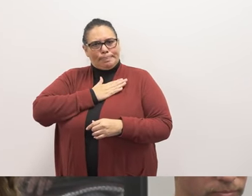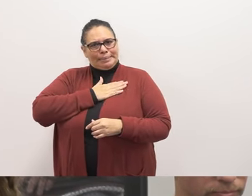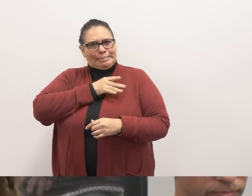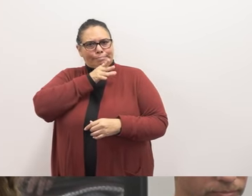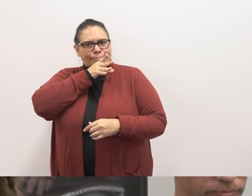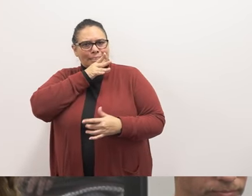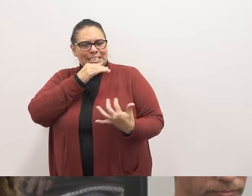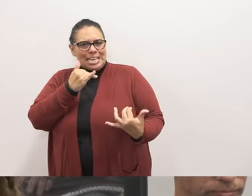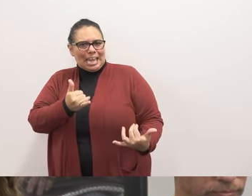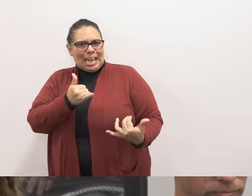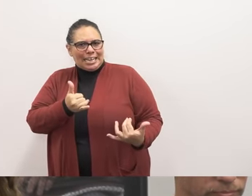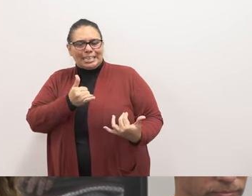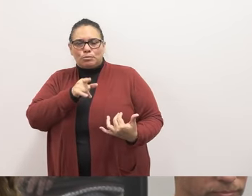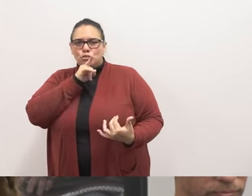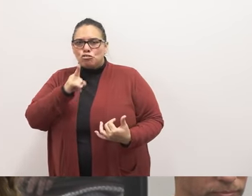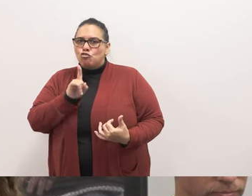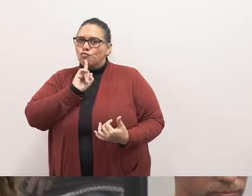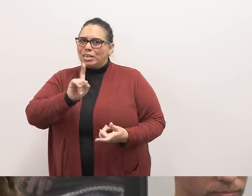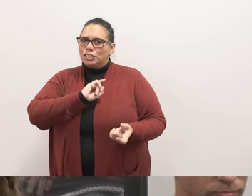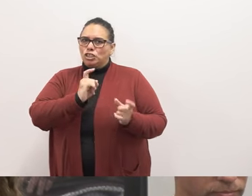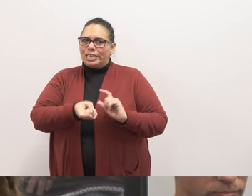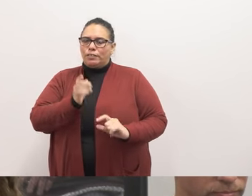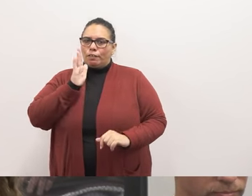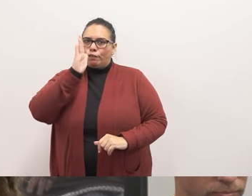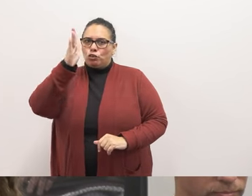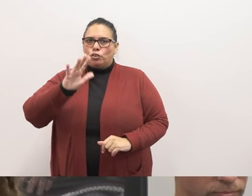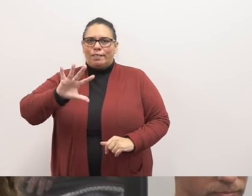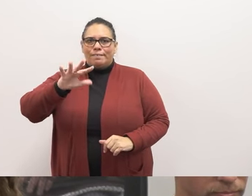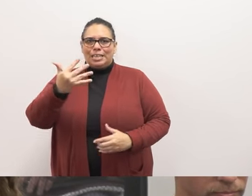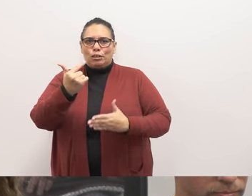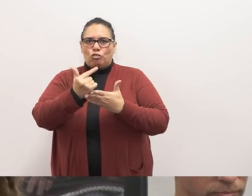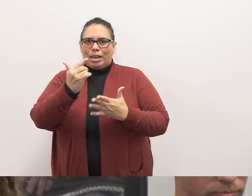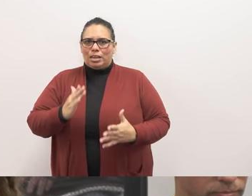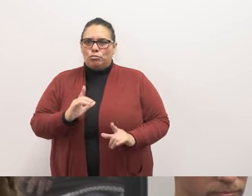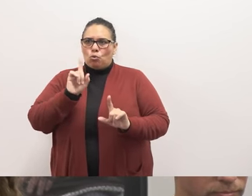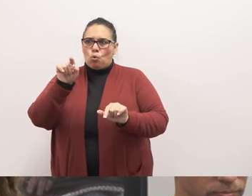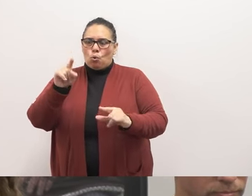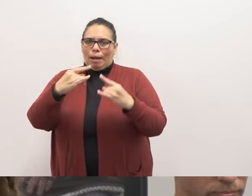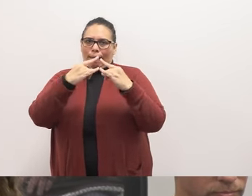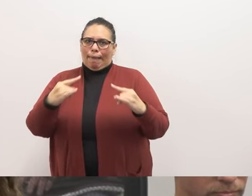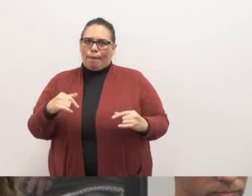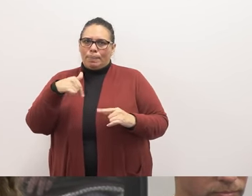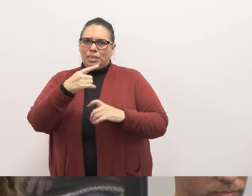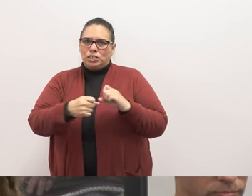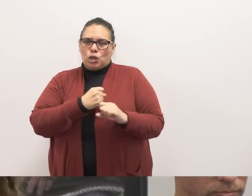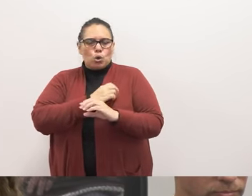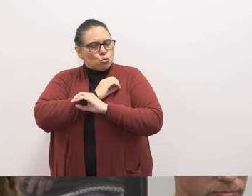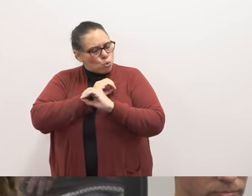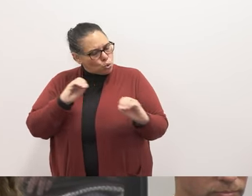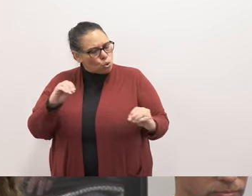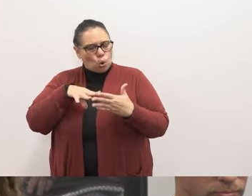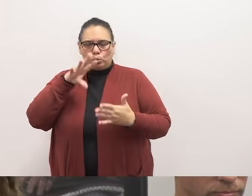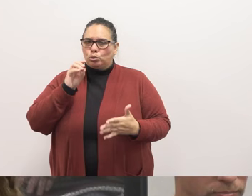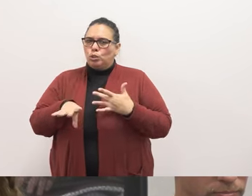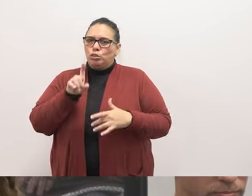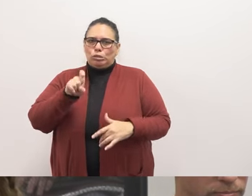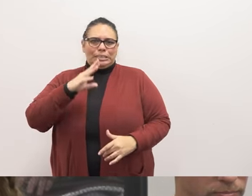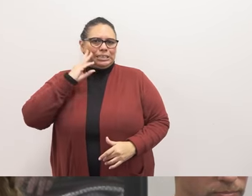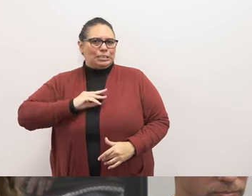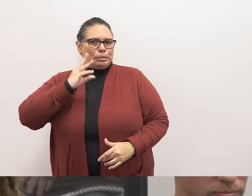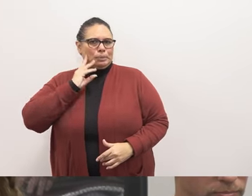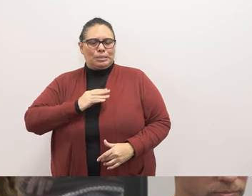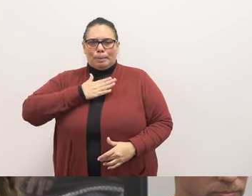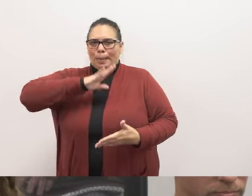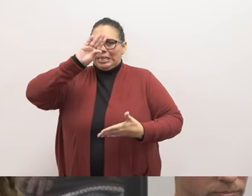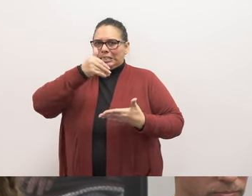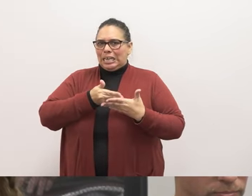today are to make sure real change is made for the future fifth graders attending camp this school year. No student should have to go through what my son and his friends